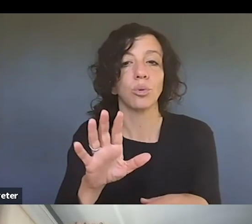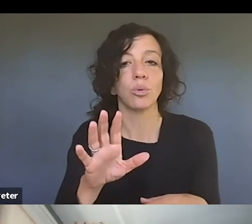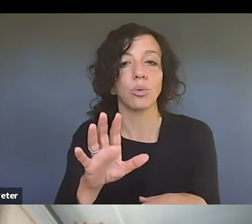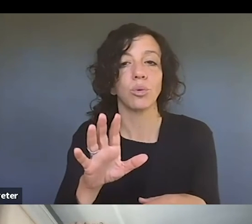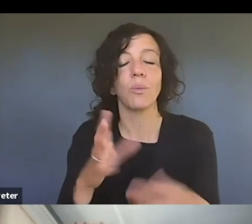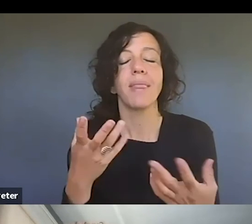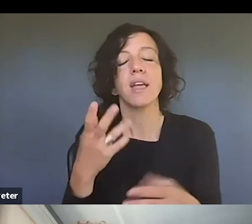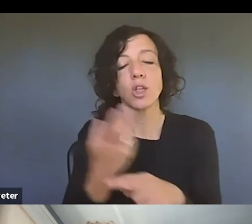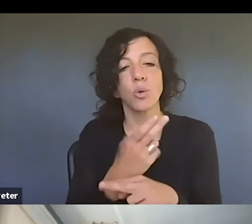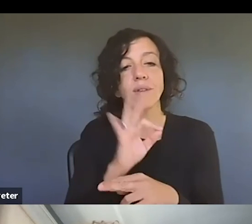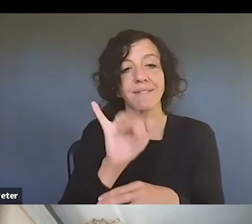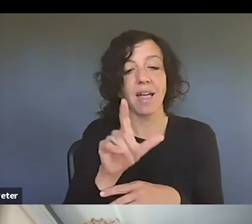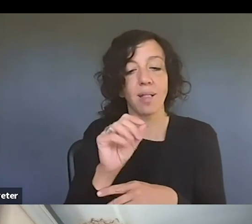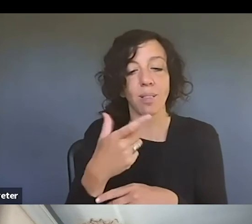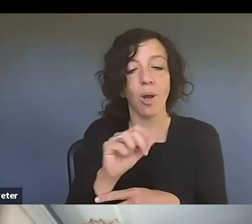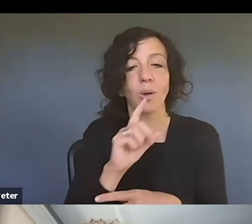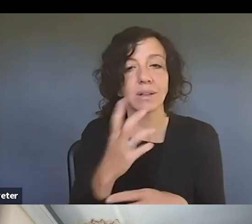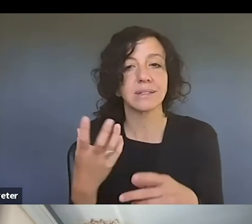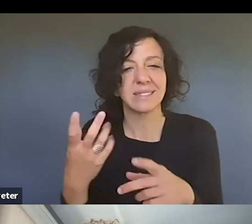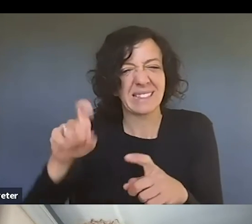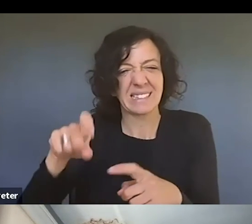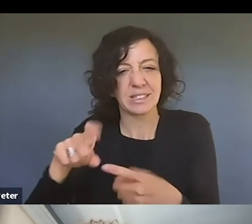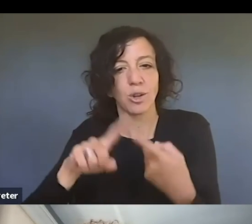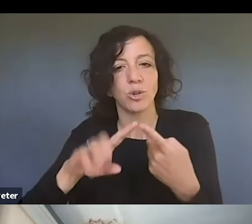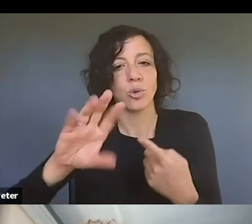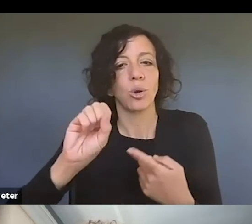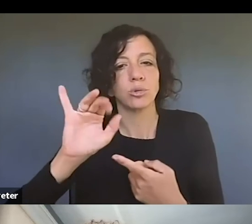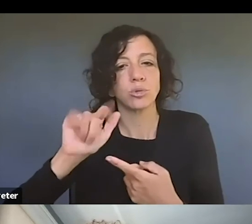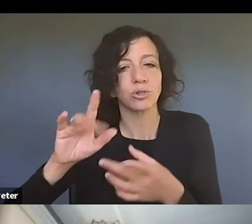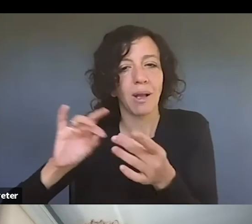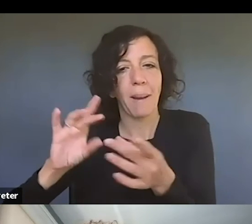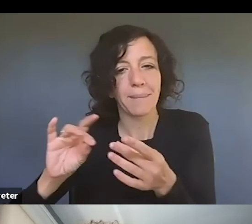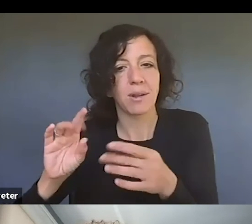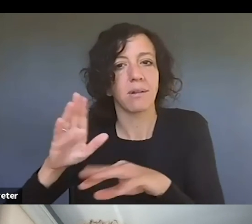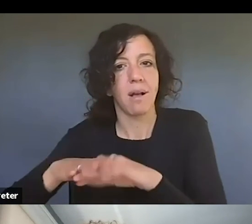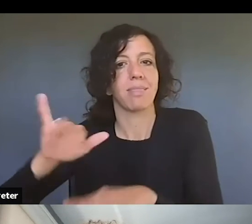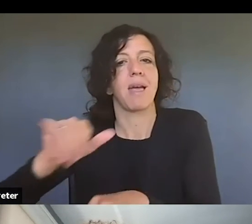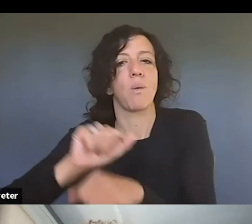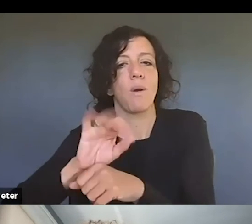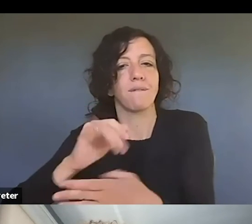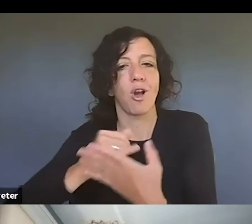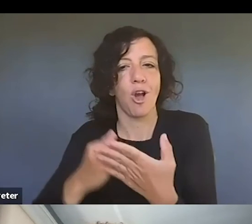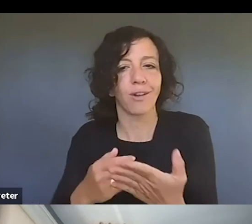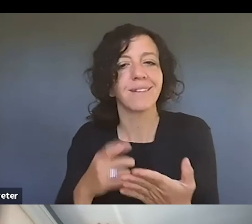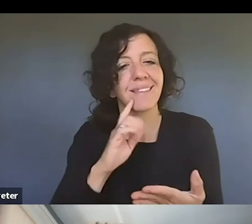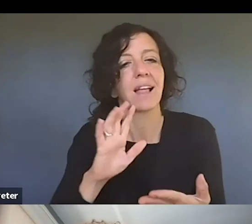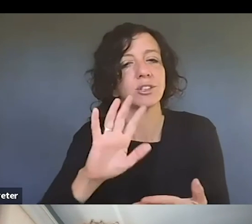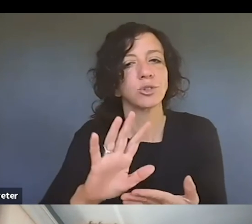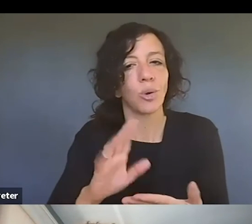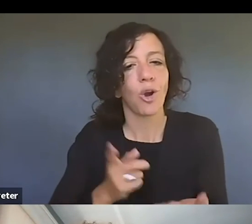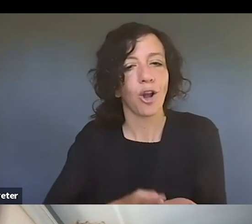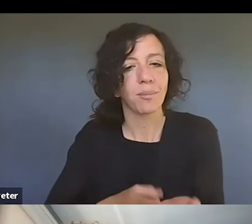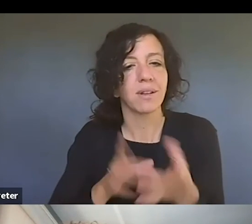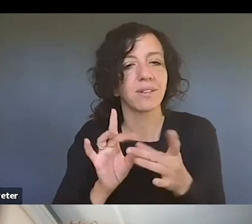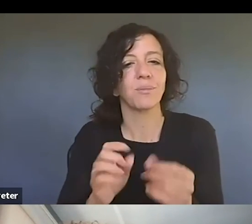logo is necessary to your social commentary in the work of art. And that's your fair, you know, that's presumably